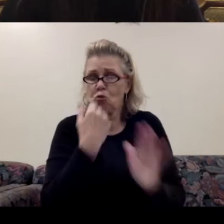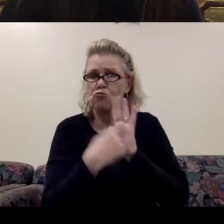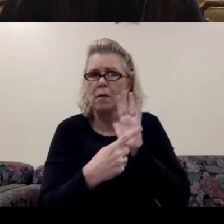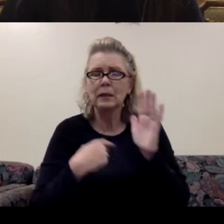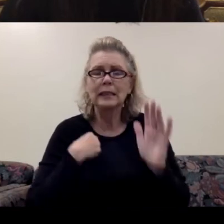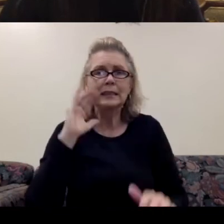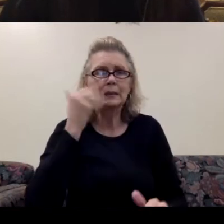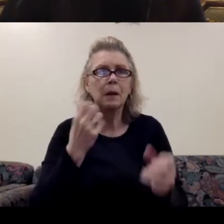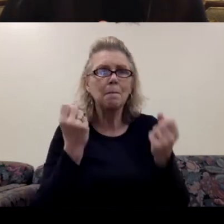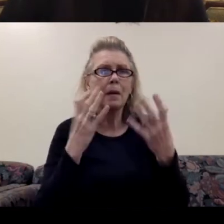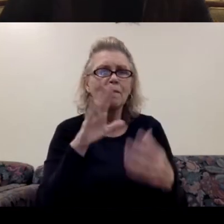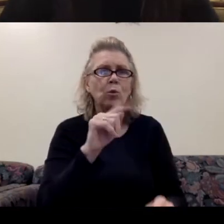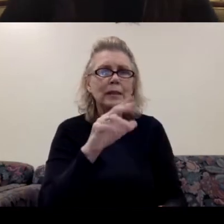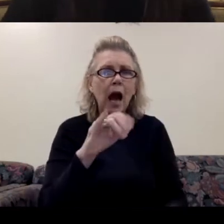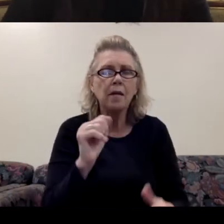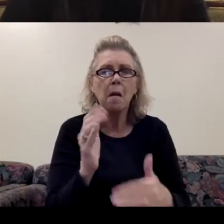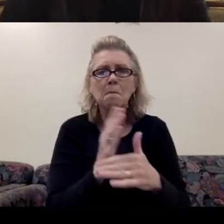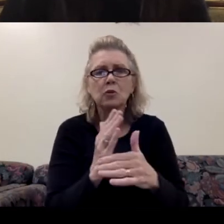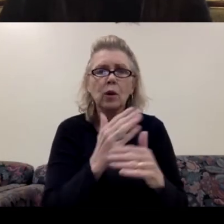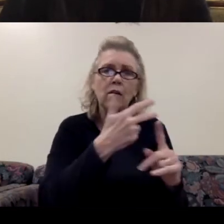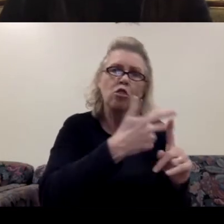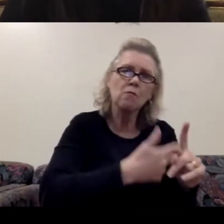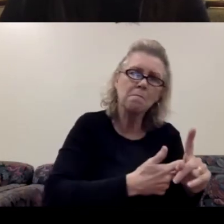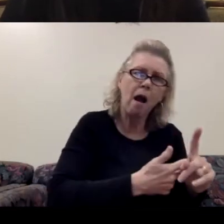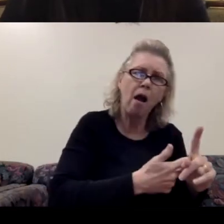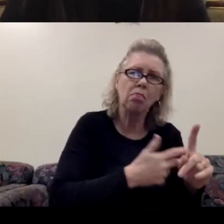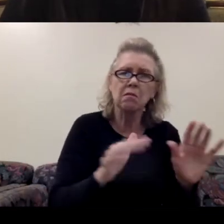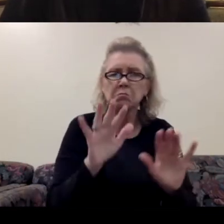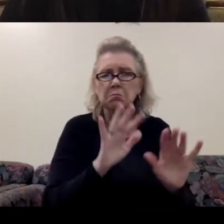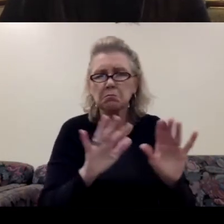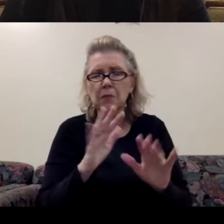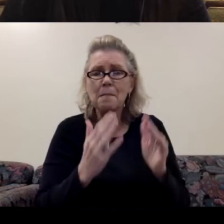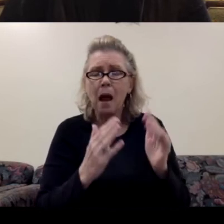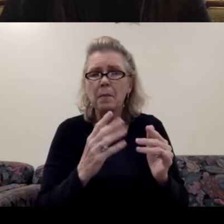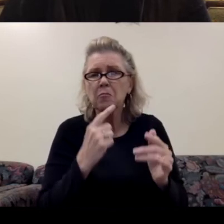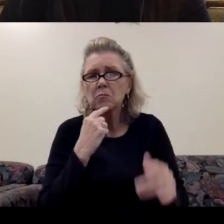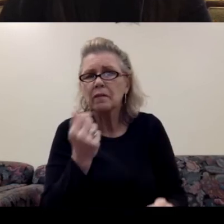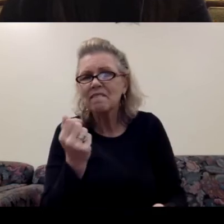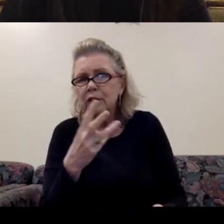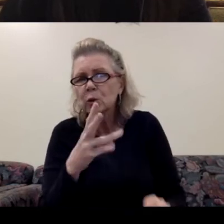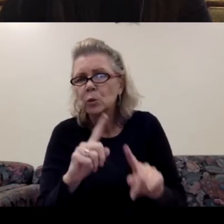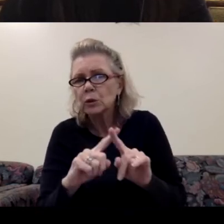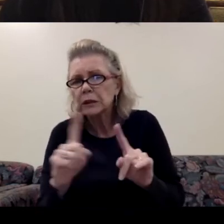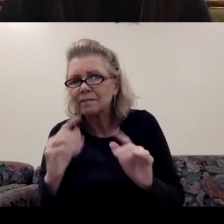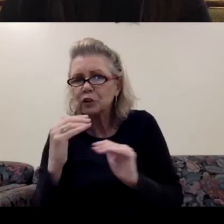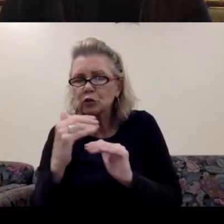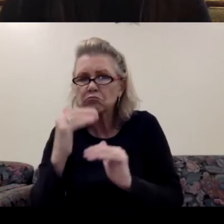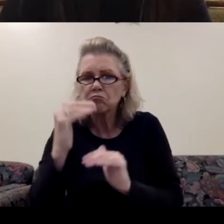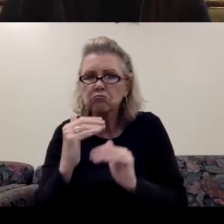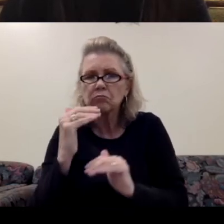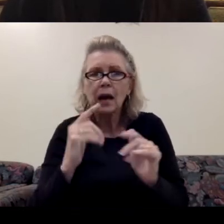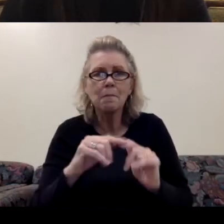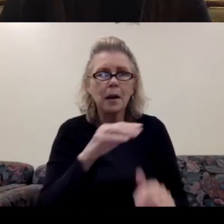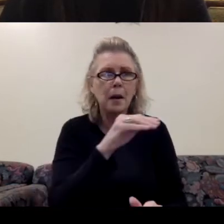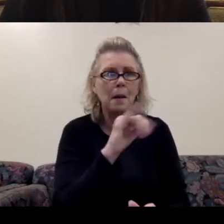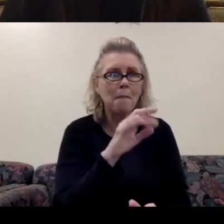like a lot of your residencies often range between like three months or so, maybe with the exception of a couple. And Merrill, has been has it